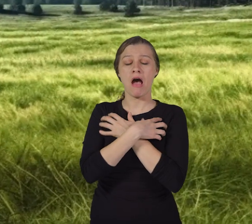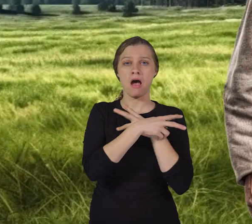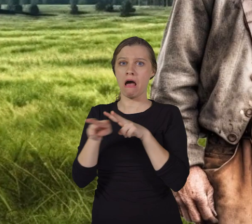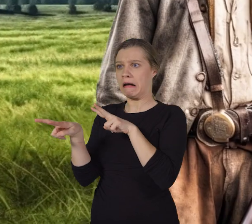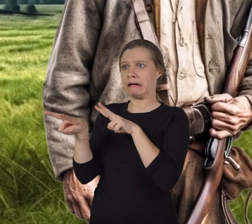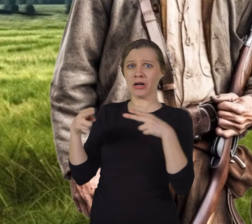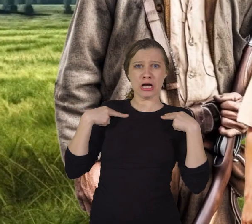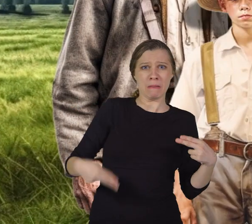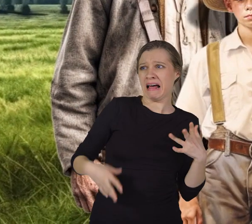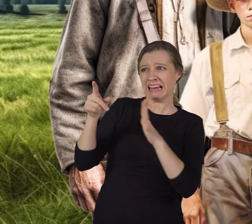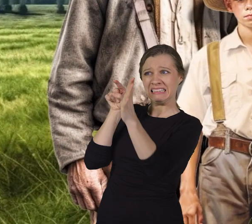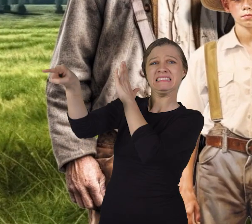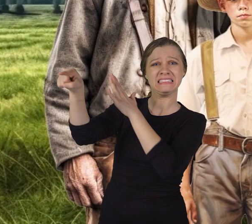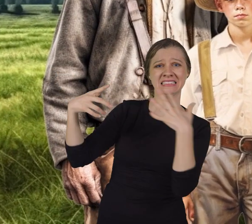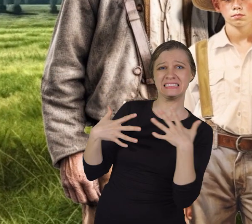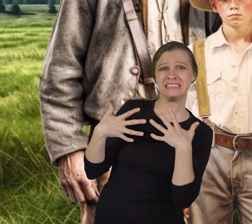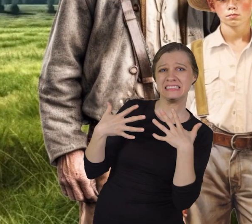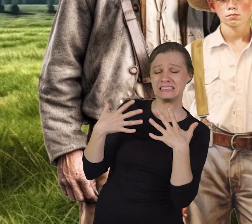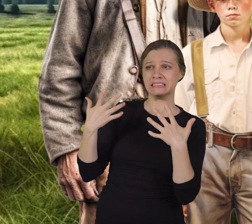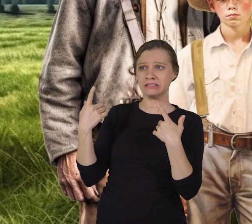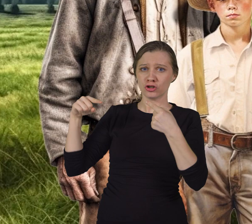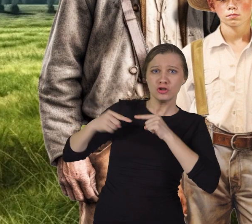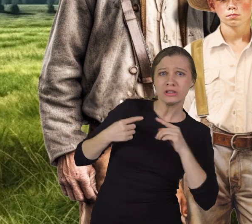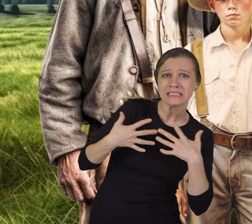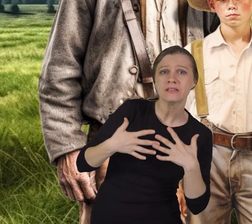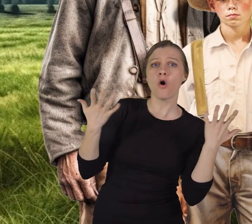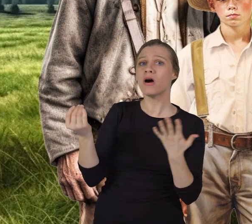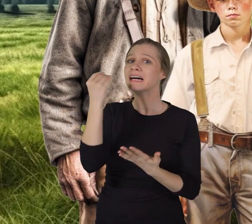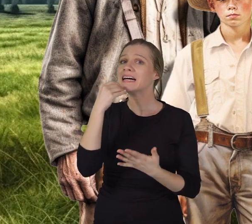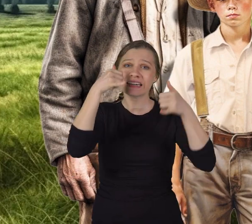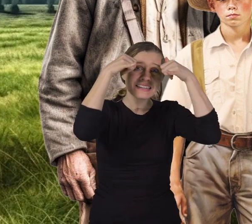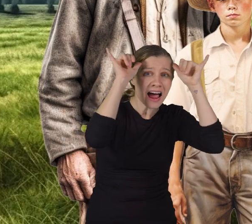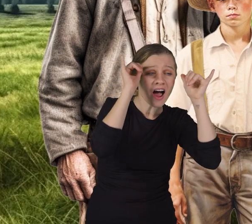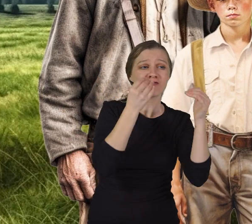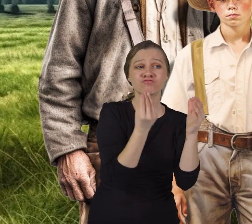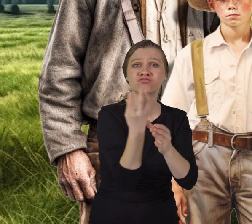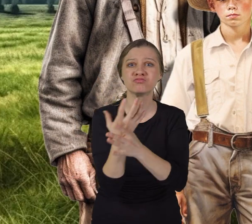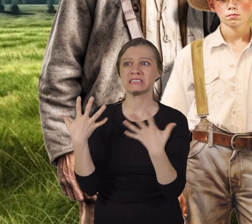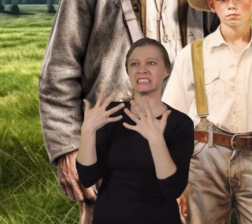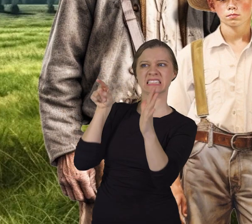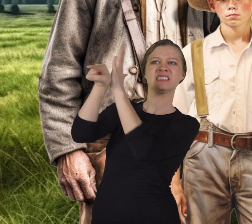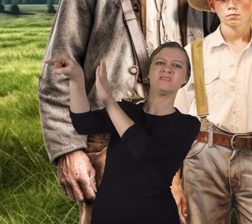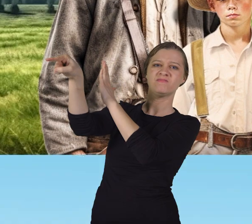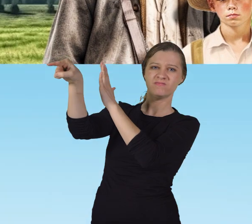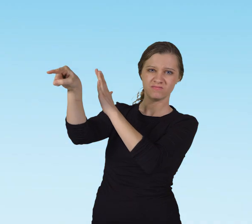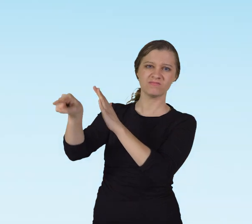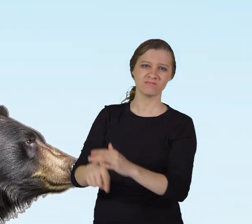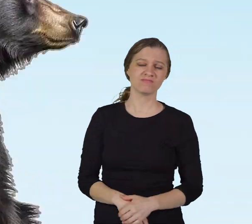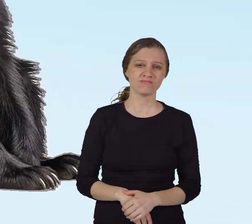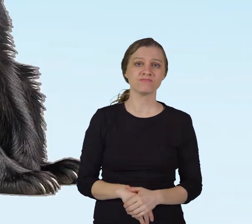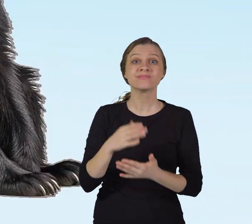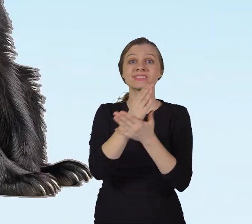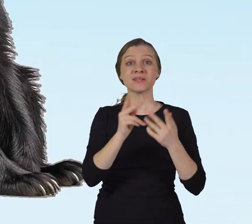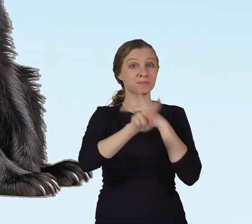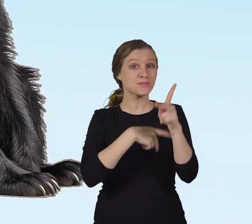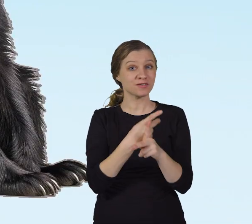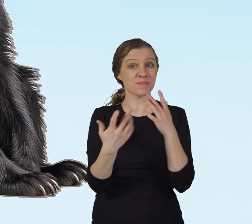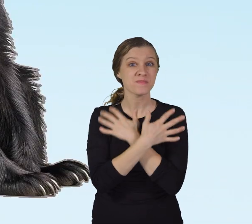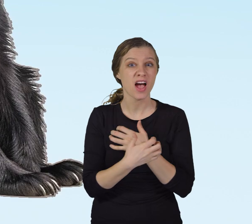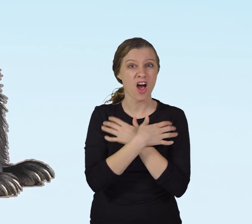bears are killed out of concern for human safety or for eating livestock or crops. In addition,